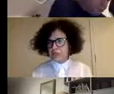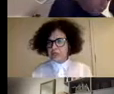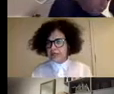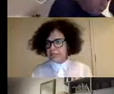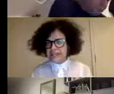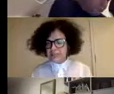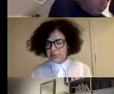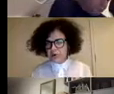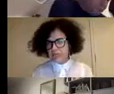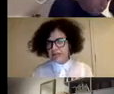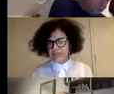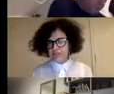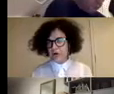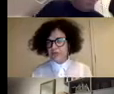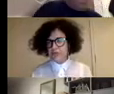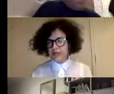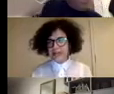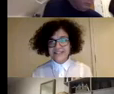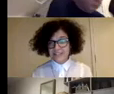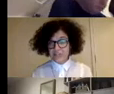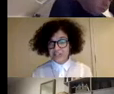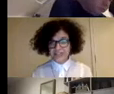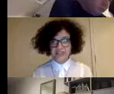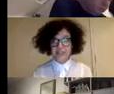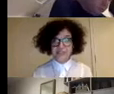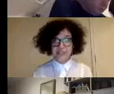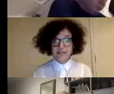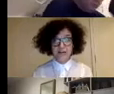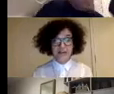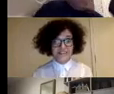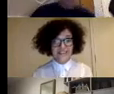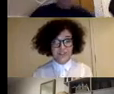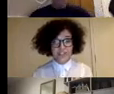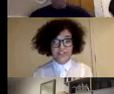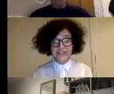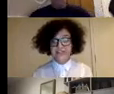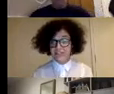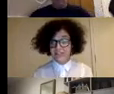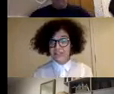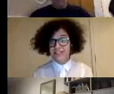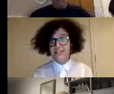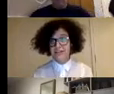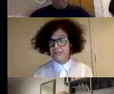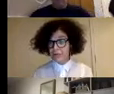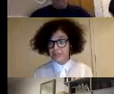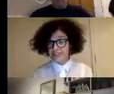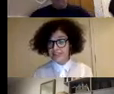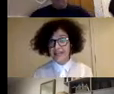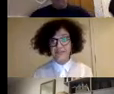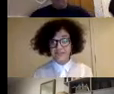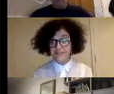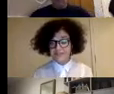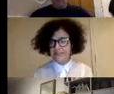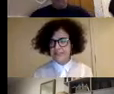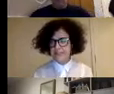make progress on SDGs, in particular SDGs 13, 14,